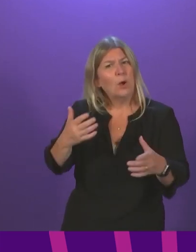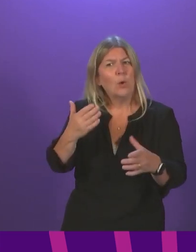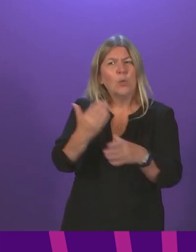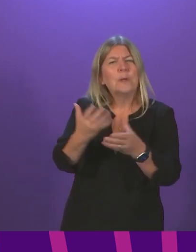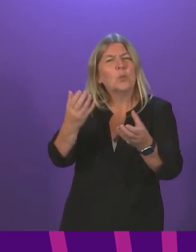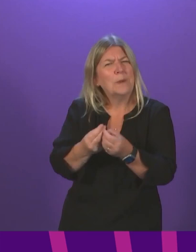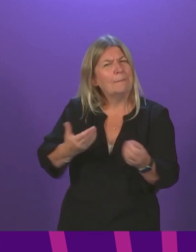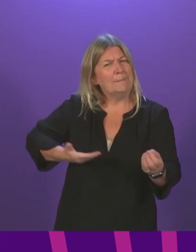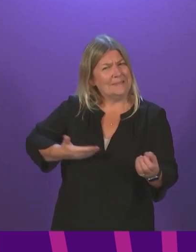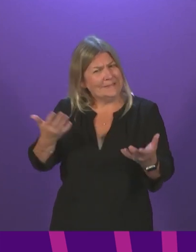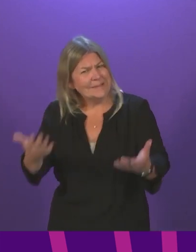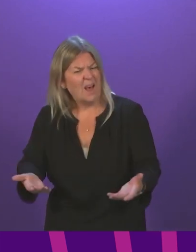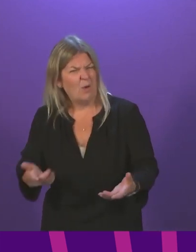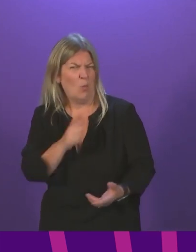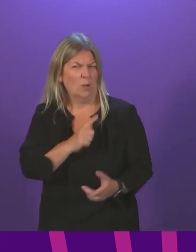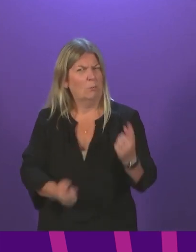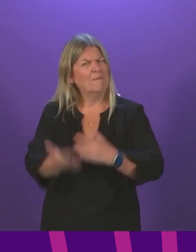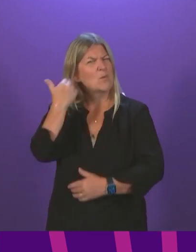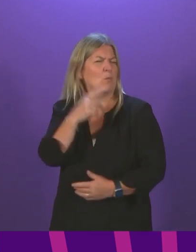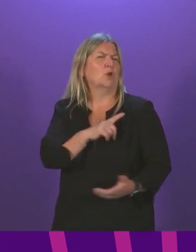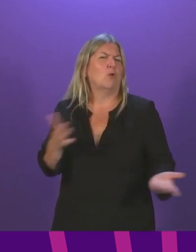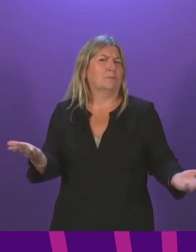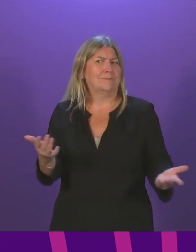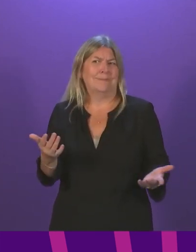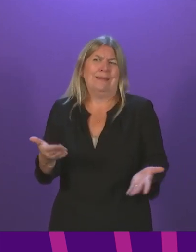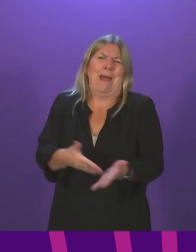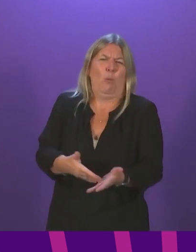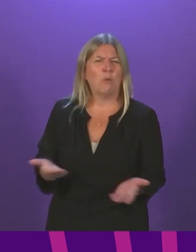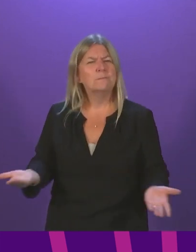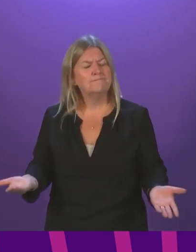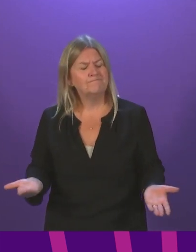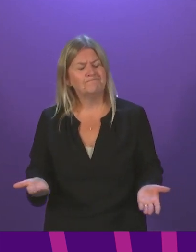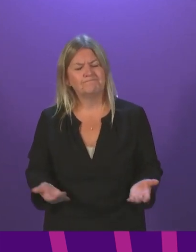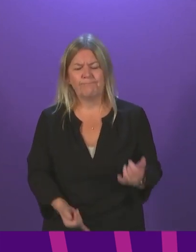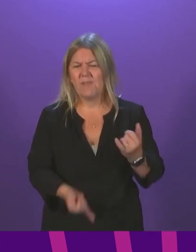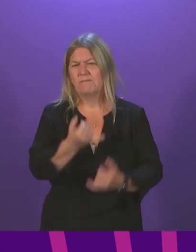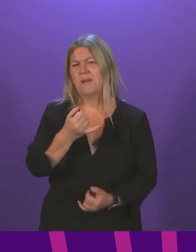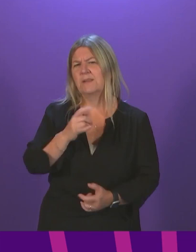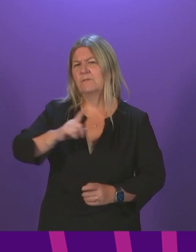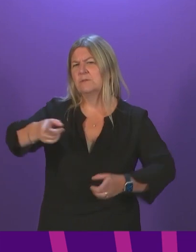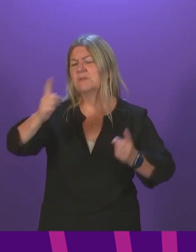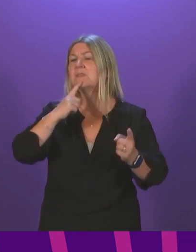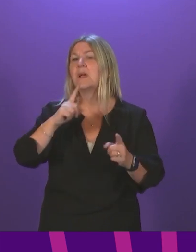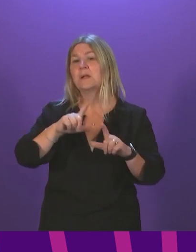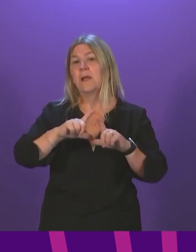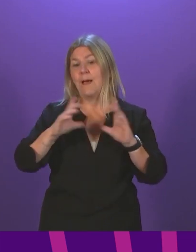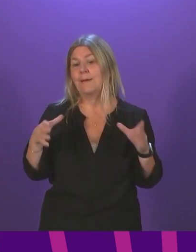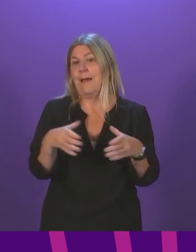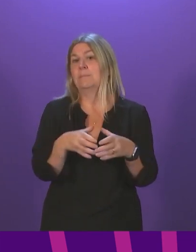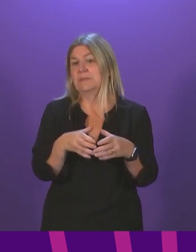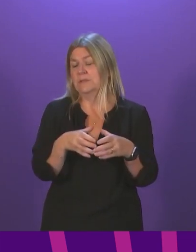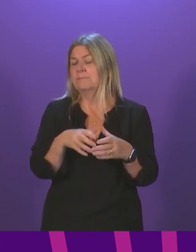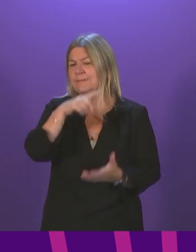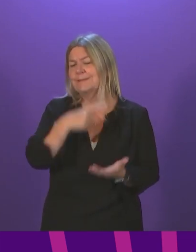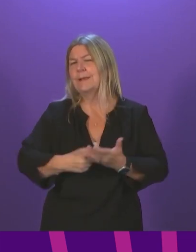Why didn't this happen weeks ago? And finally, the First Minister told us that the Cabinet decided this morning not to make immediate